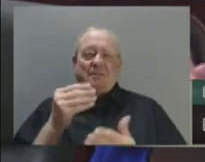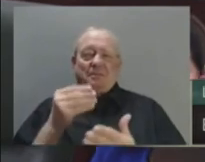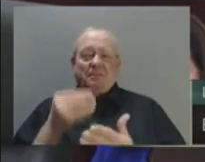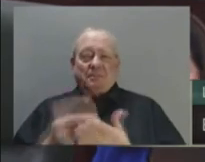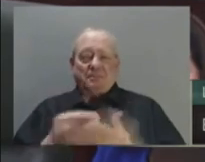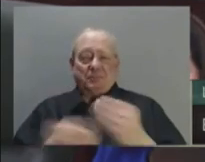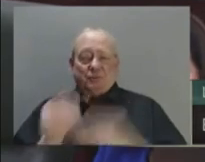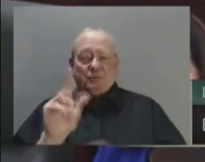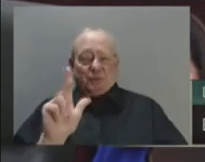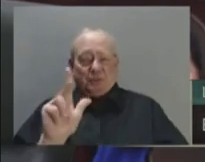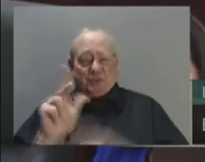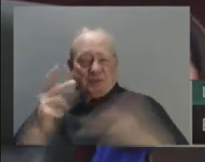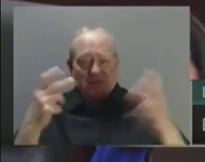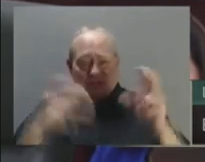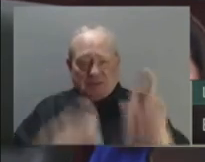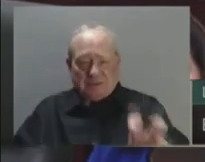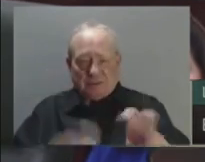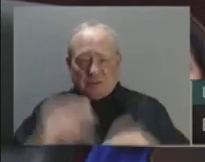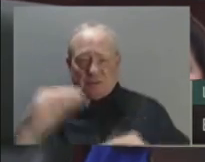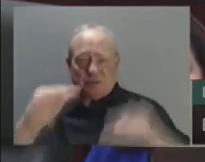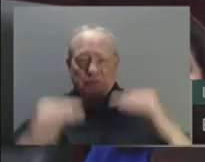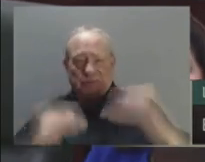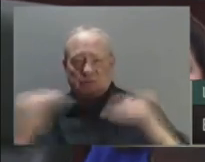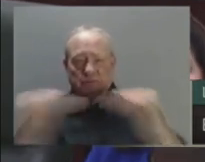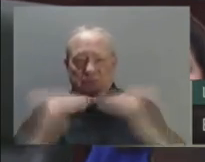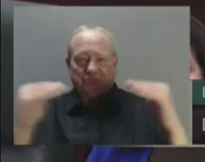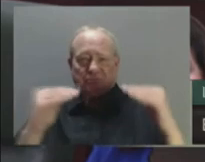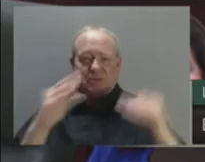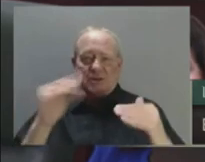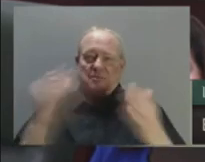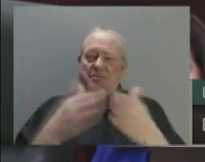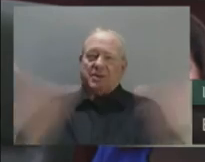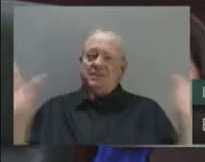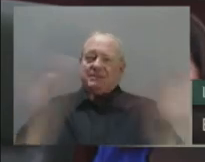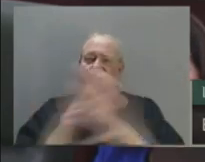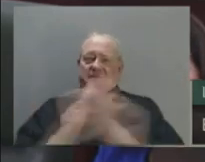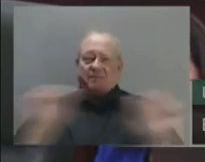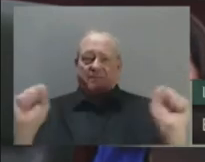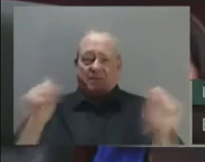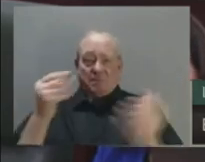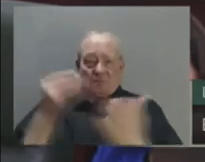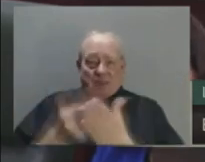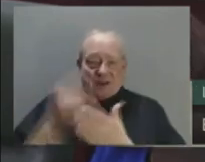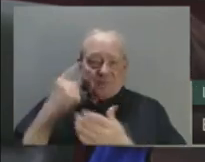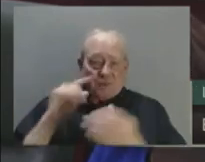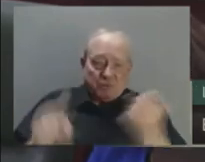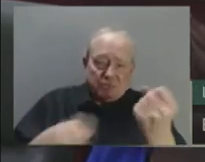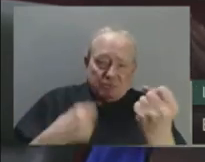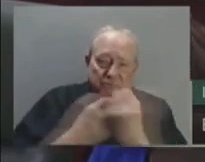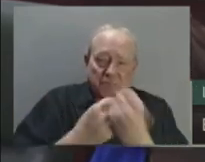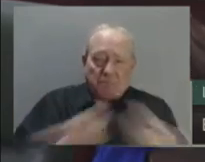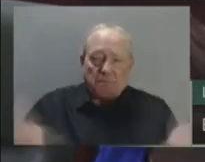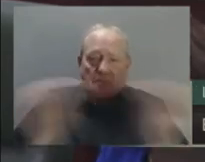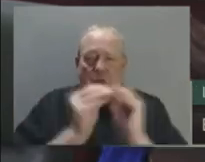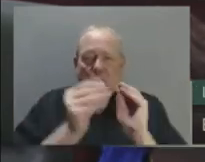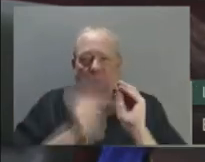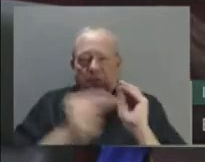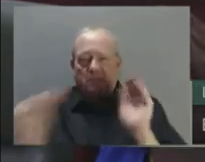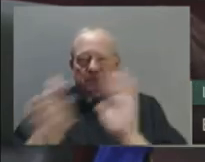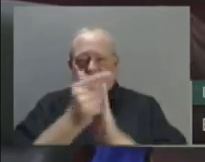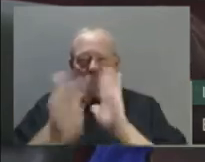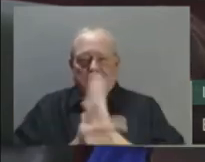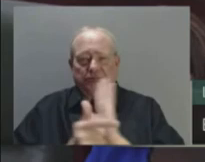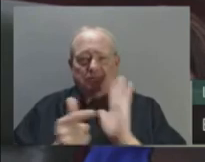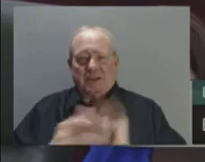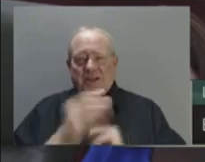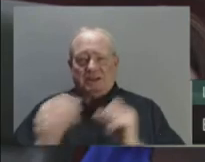funding to include more Crown prosecutors and support staff to address the backlog, increase capacity, and